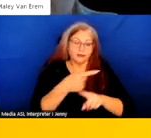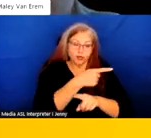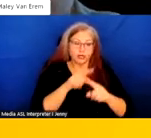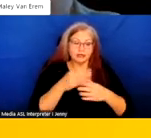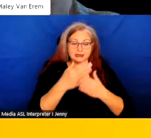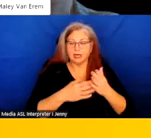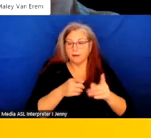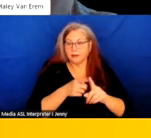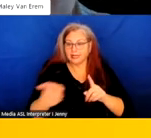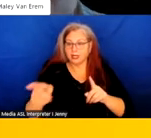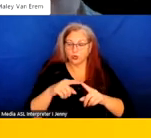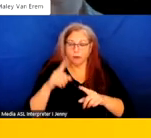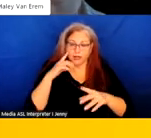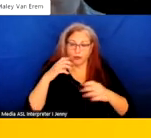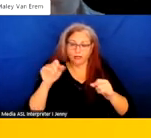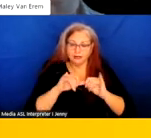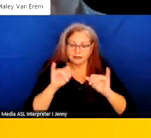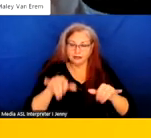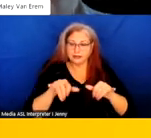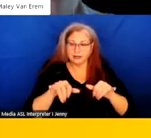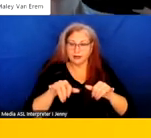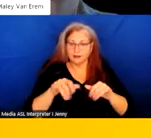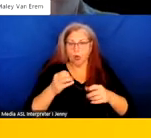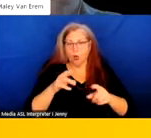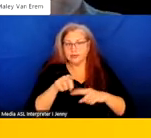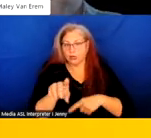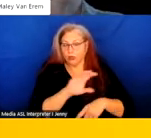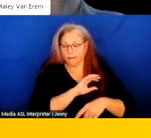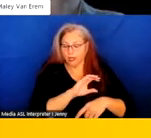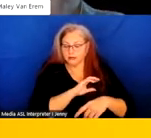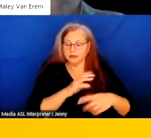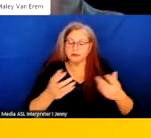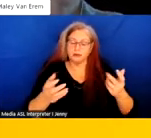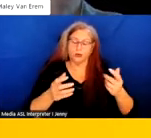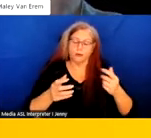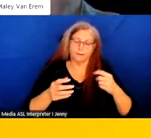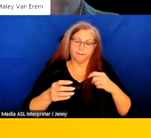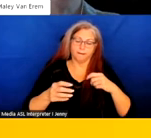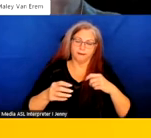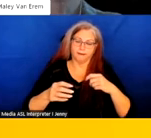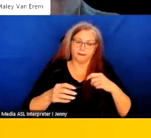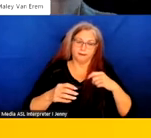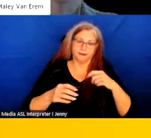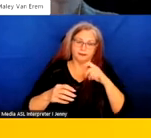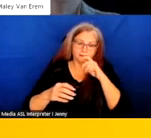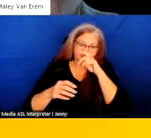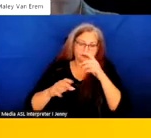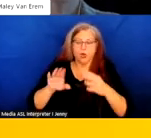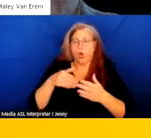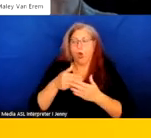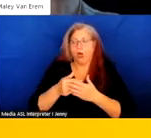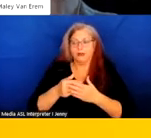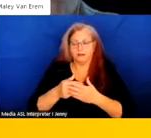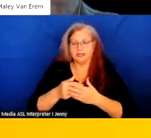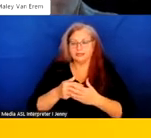calls are sent to the mental health system as opposed to sent to the police. And so, um, you know, all of this takes a really